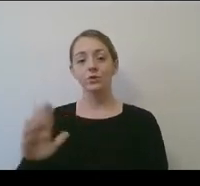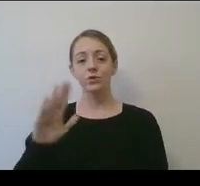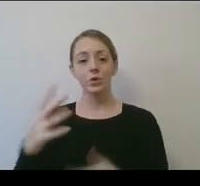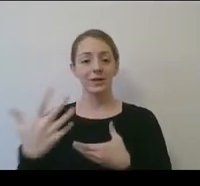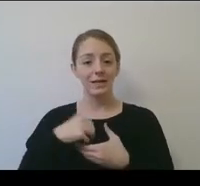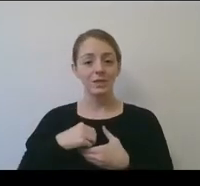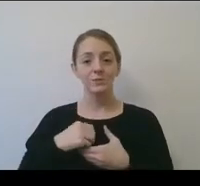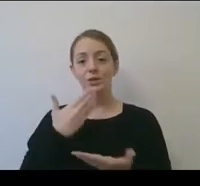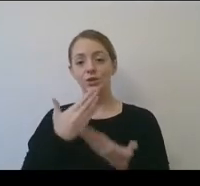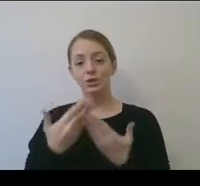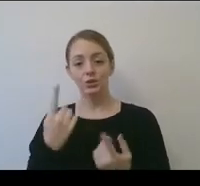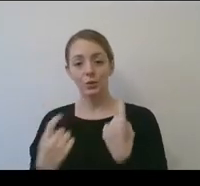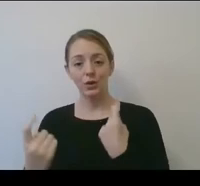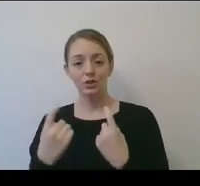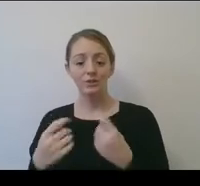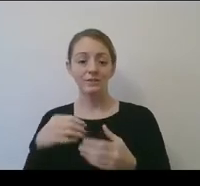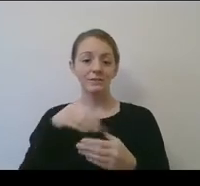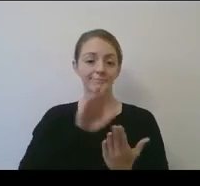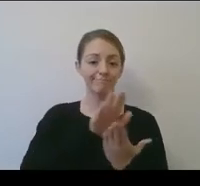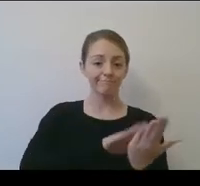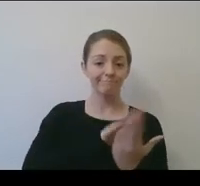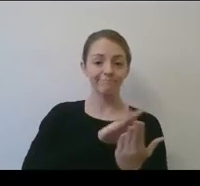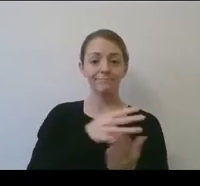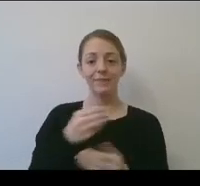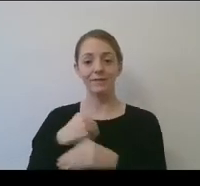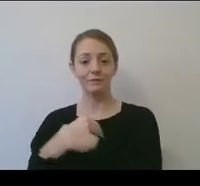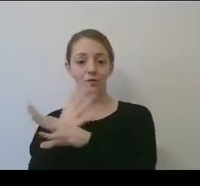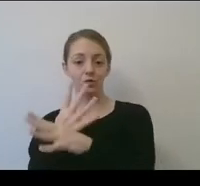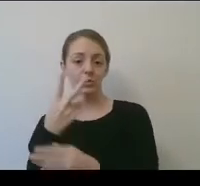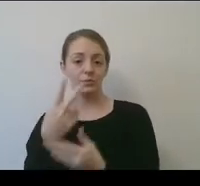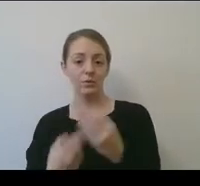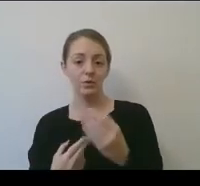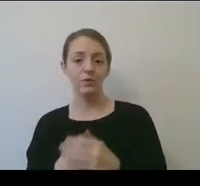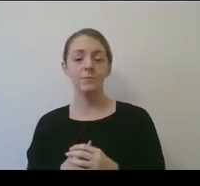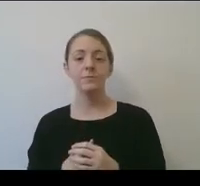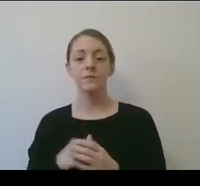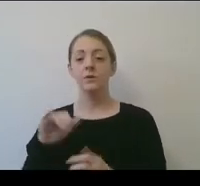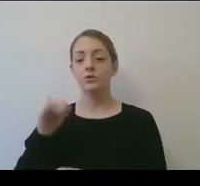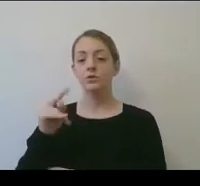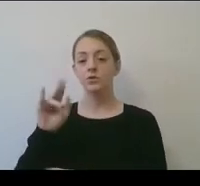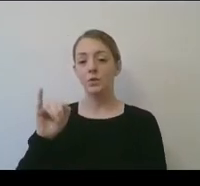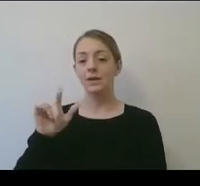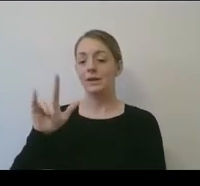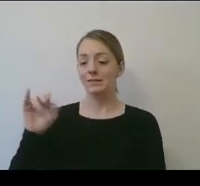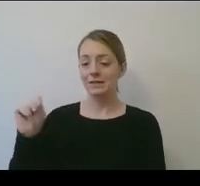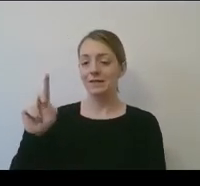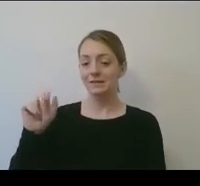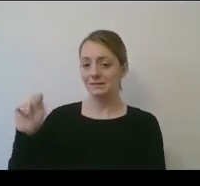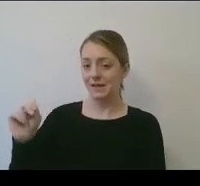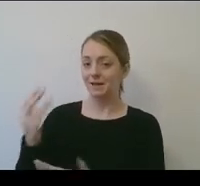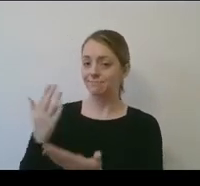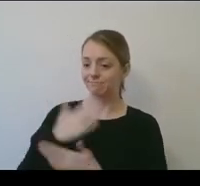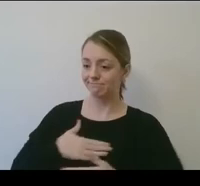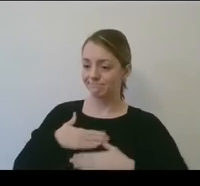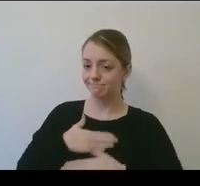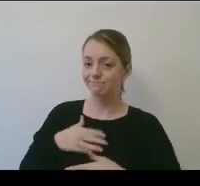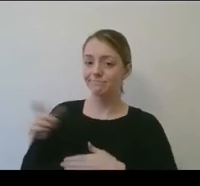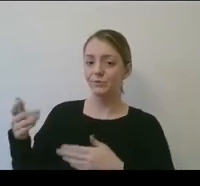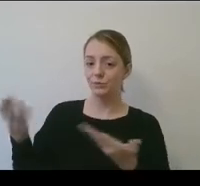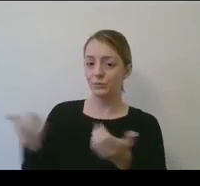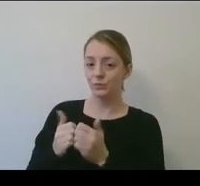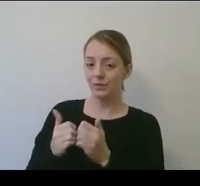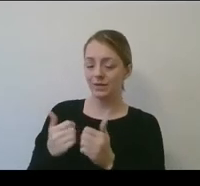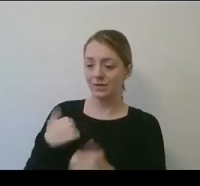for your good questions, both in person and those of you who are with us virtually. Joni, Lynn, and Dan, really appreciate you being with us and sharing in a very